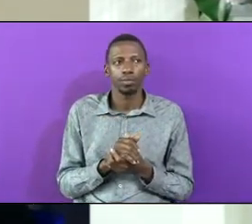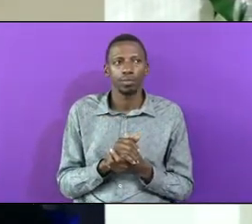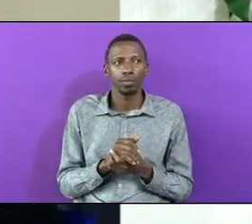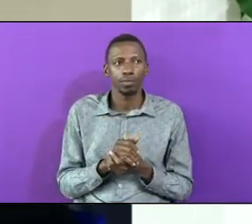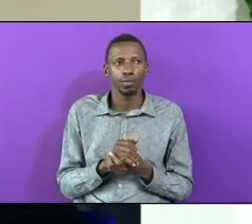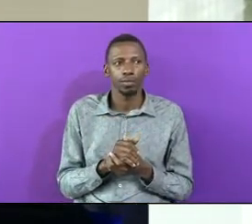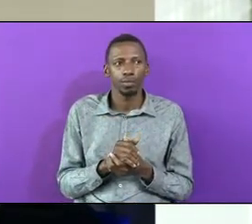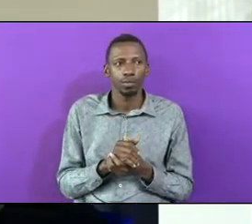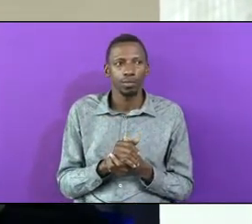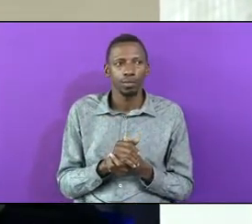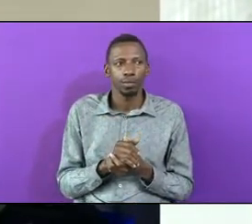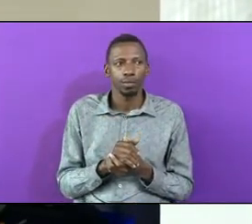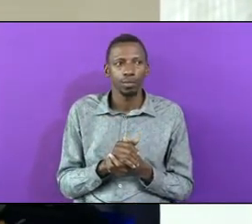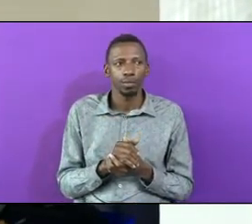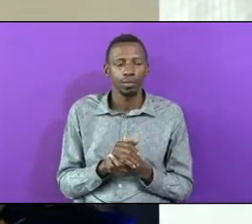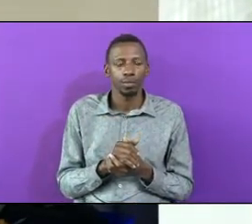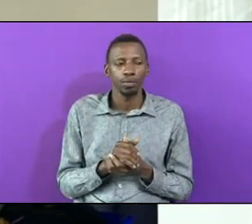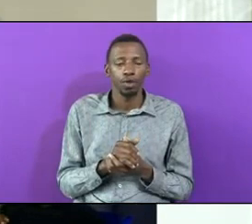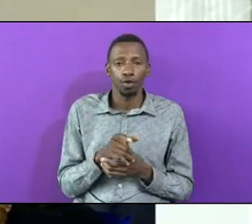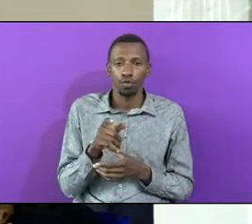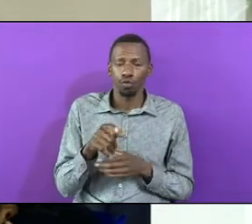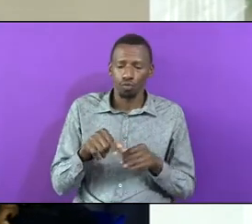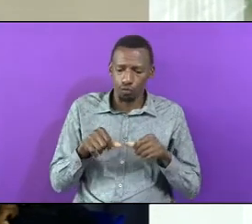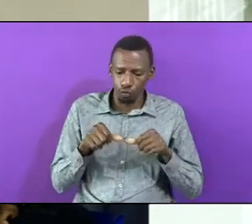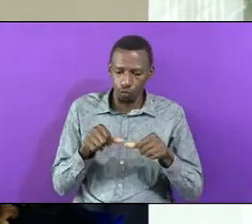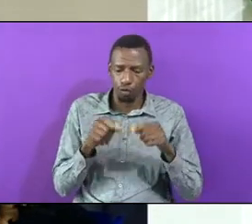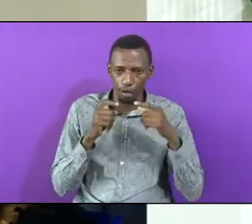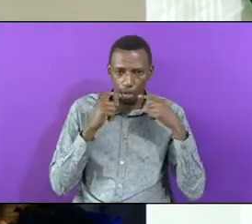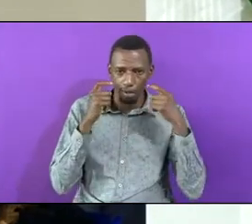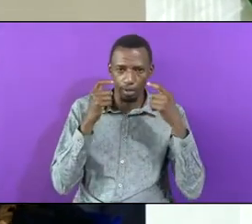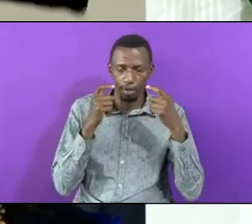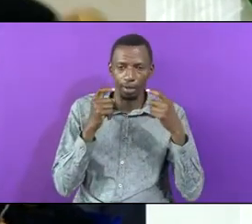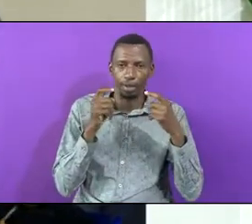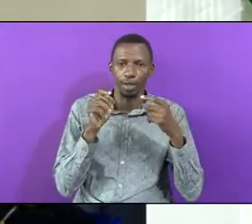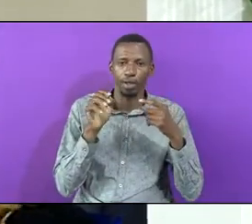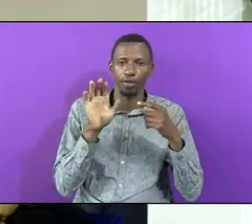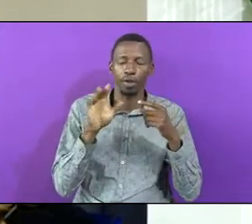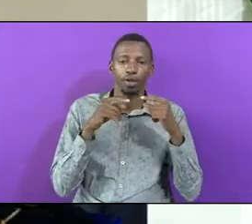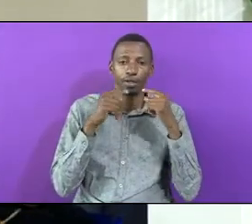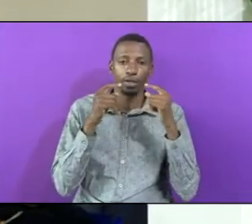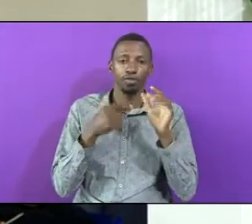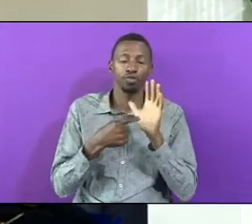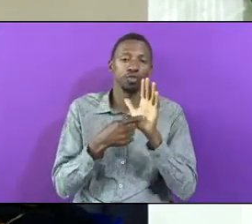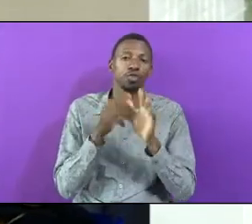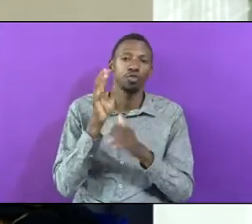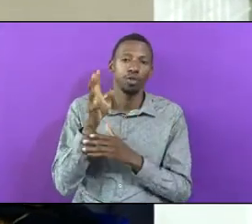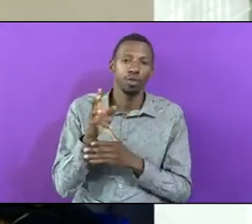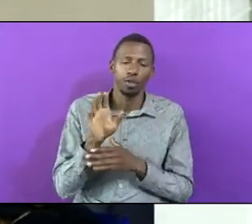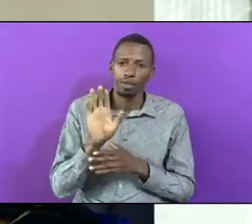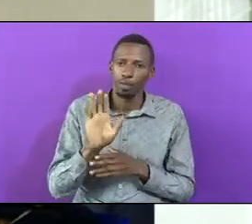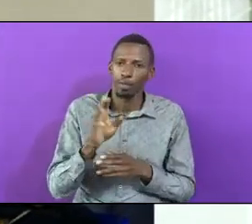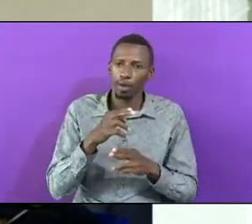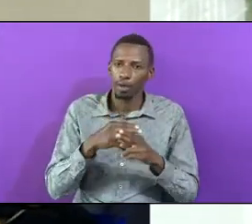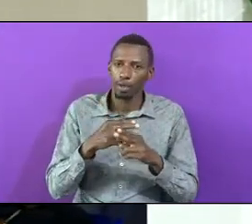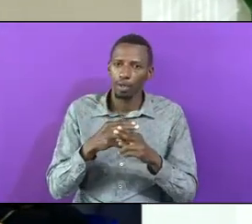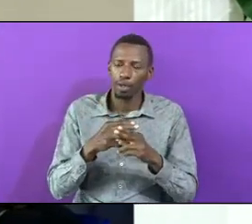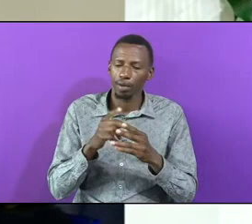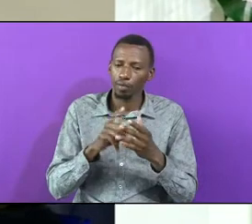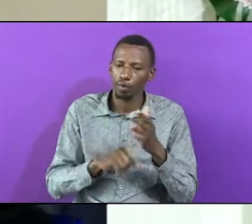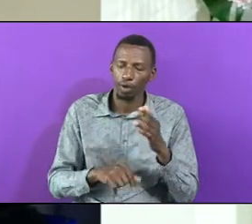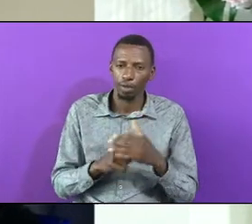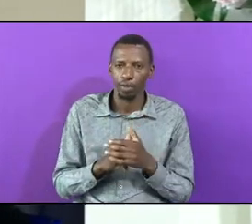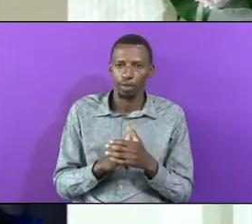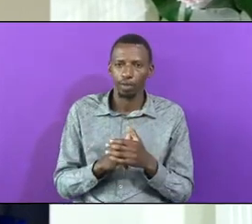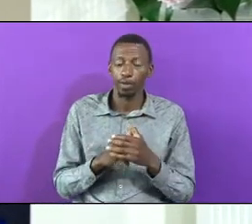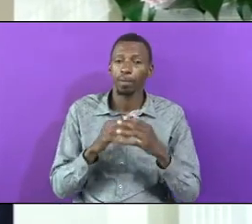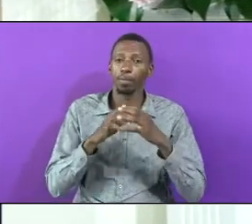You Keep Your Sin Your Sin Will Expose You But I Will Break On You What Is Your Name A Significant Question That